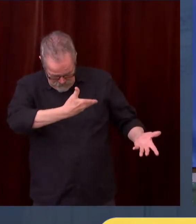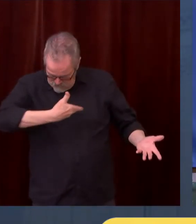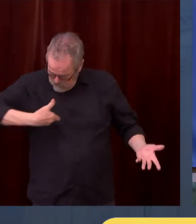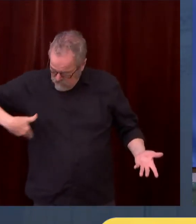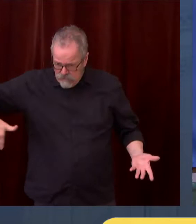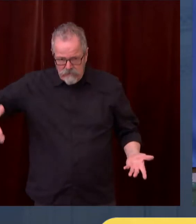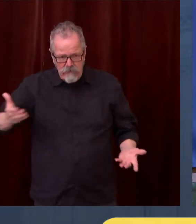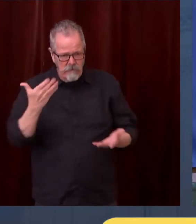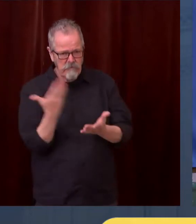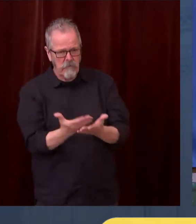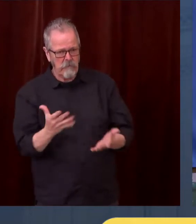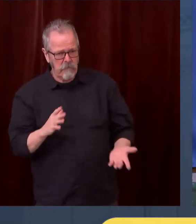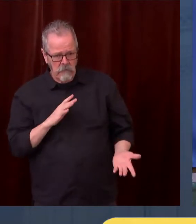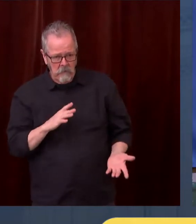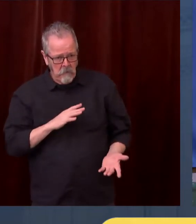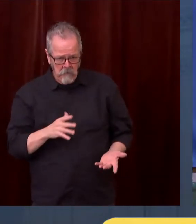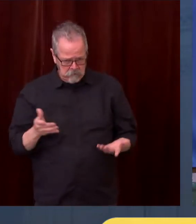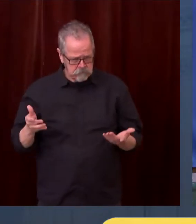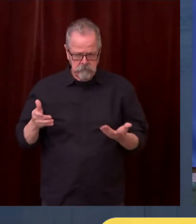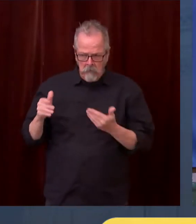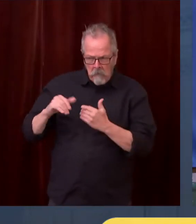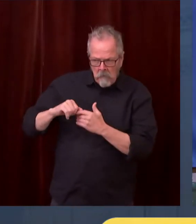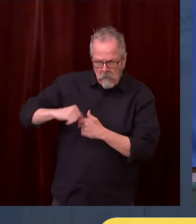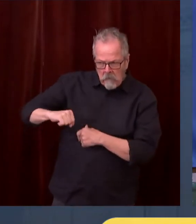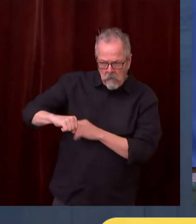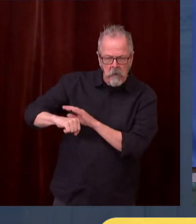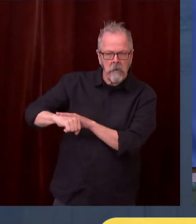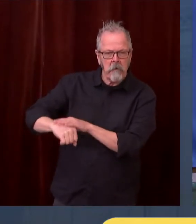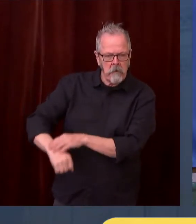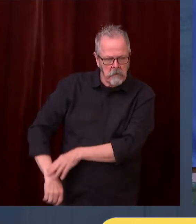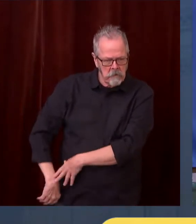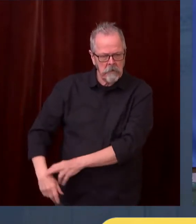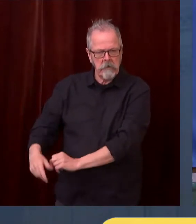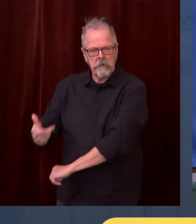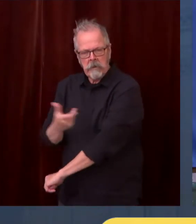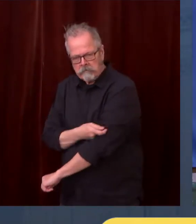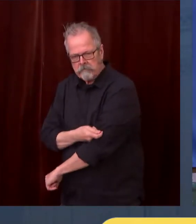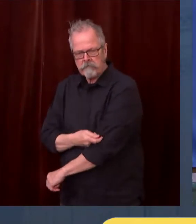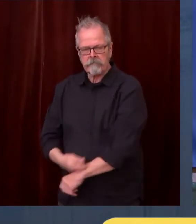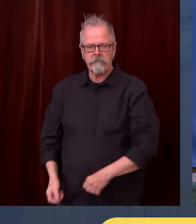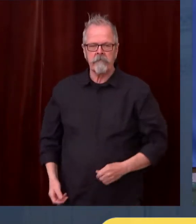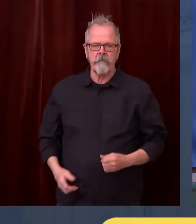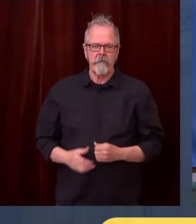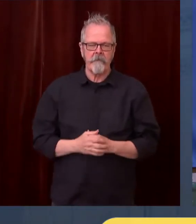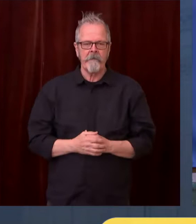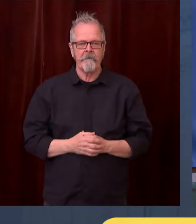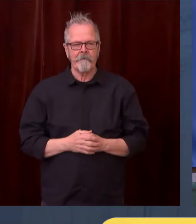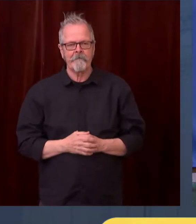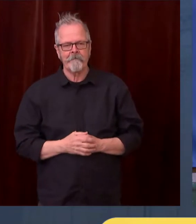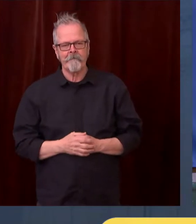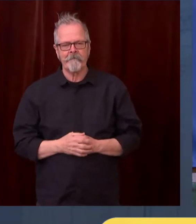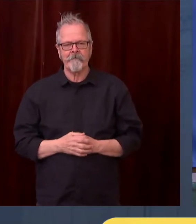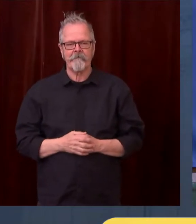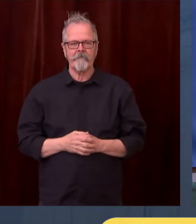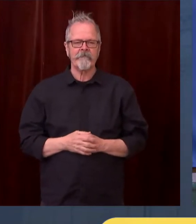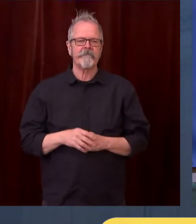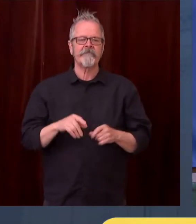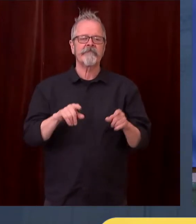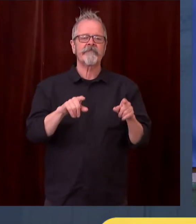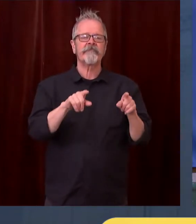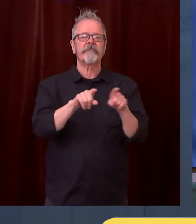We also are now going to ask the most important messengers on this to become